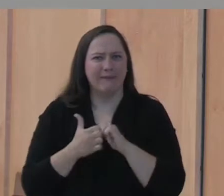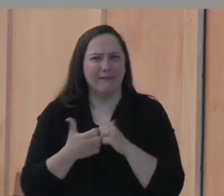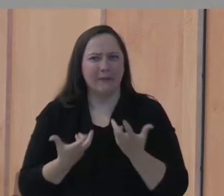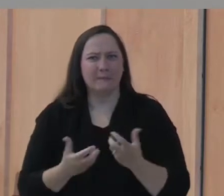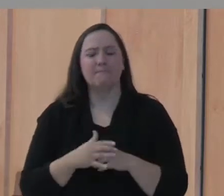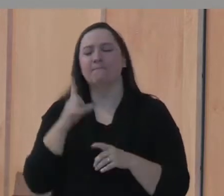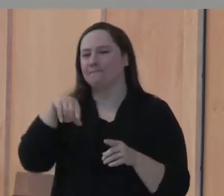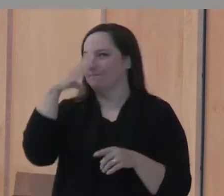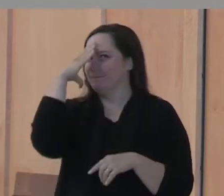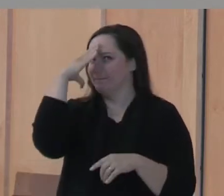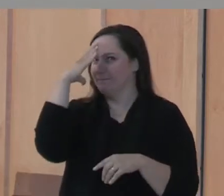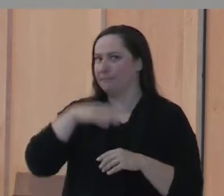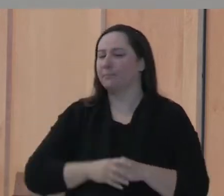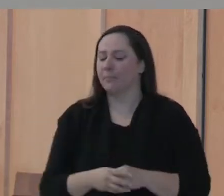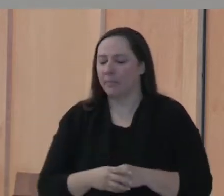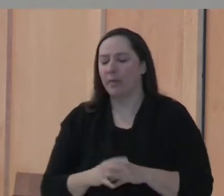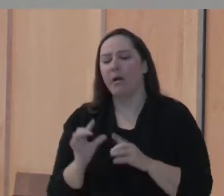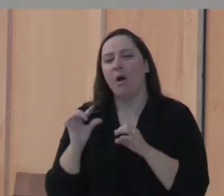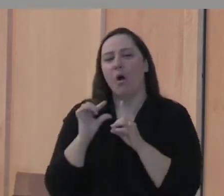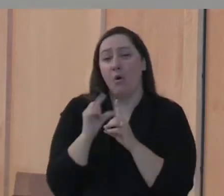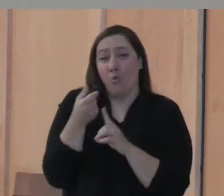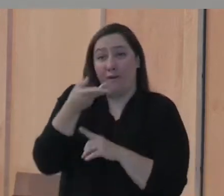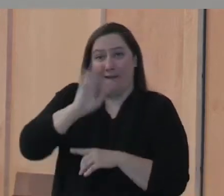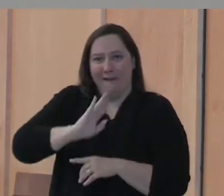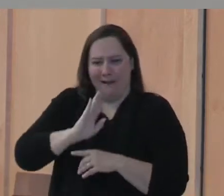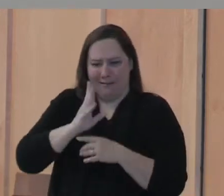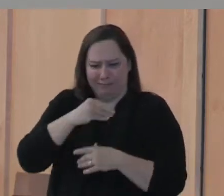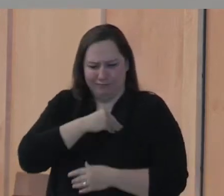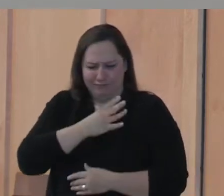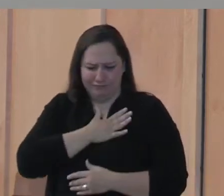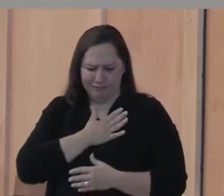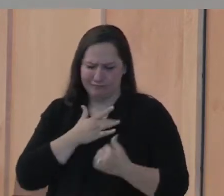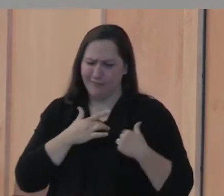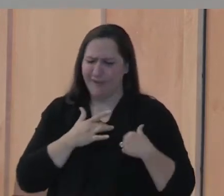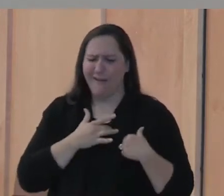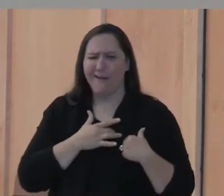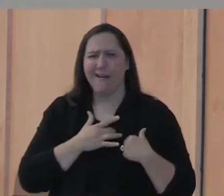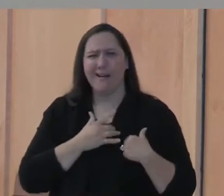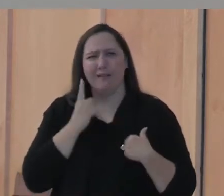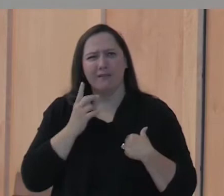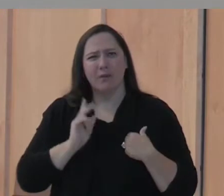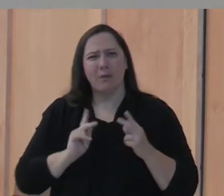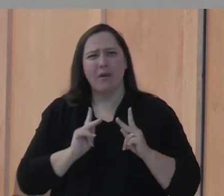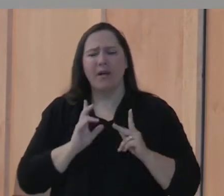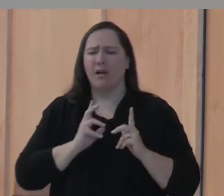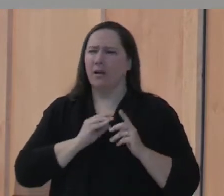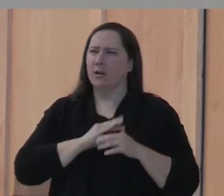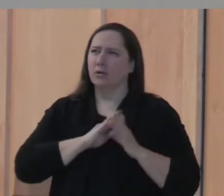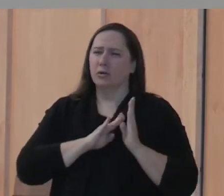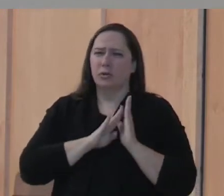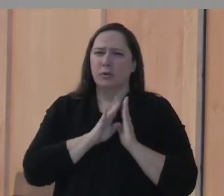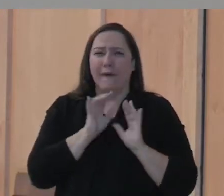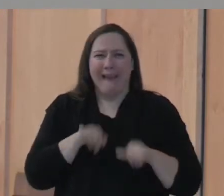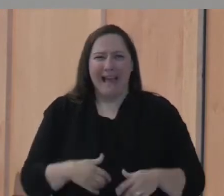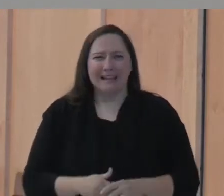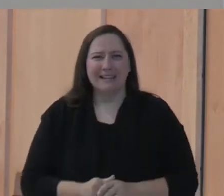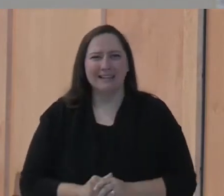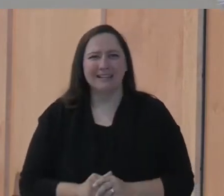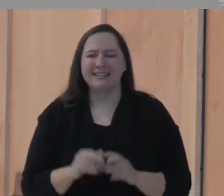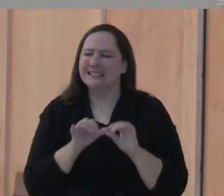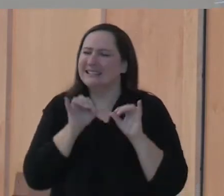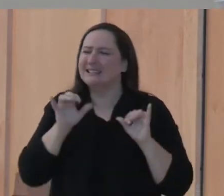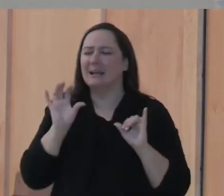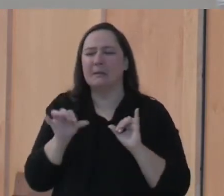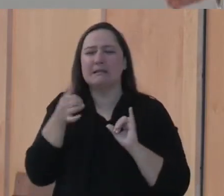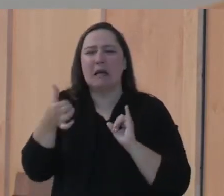But you know that the word of God, when planted in the human heart, it can grow. In a way that no other